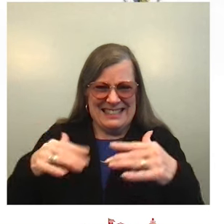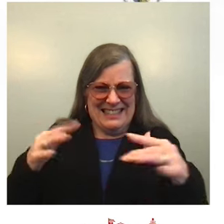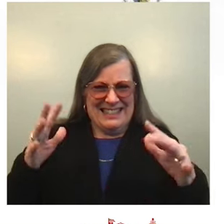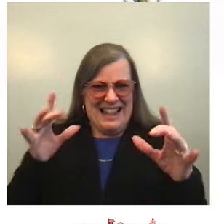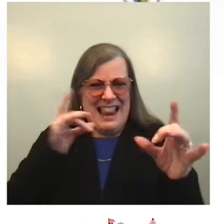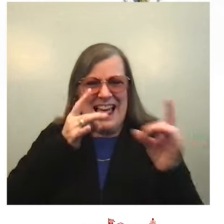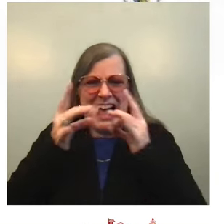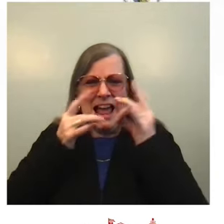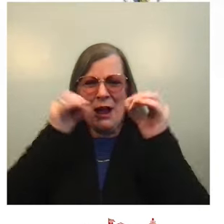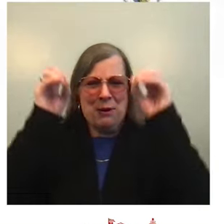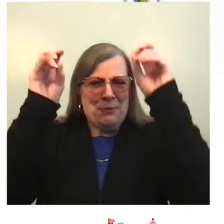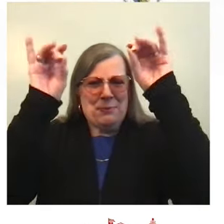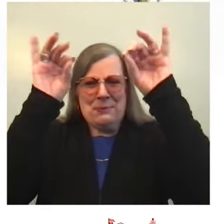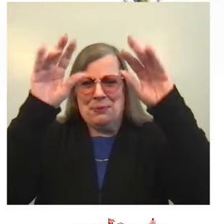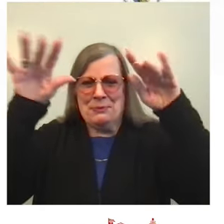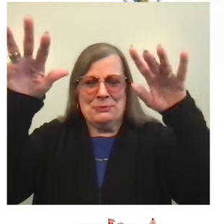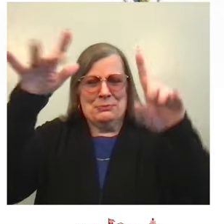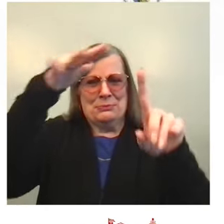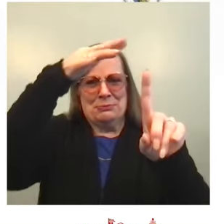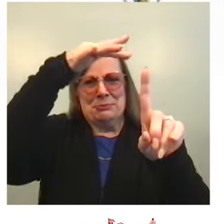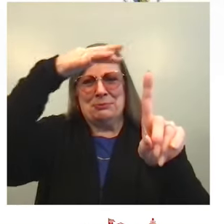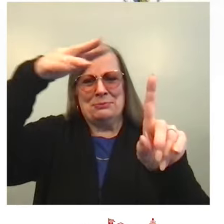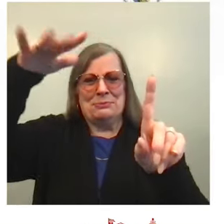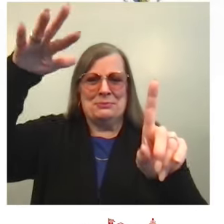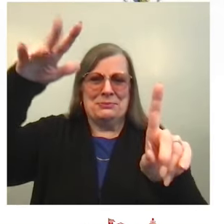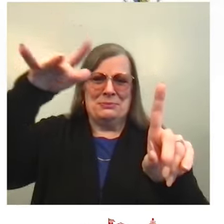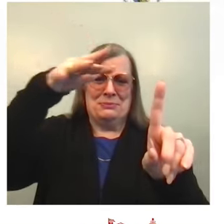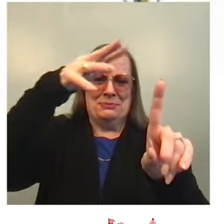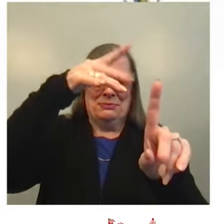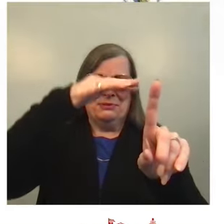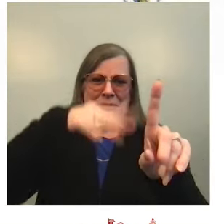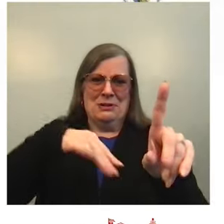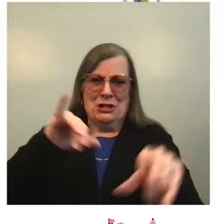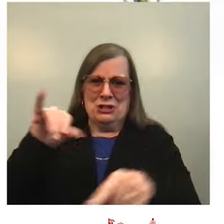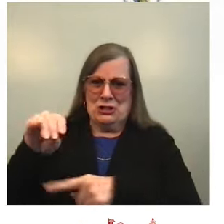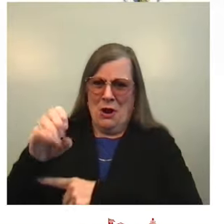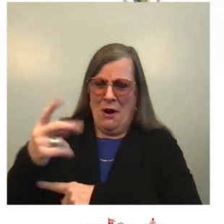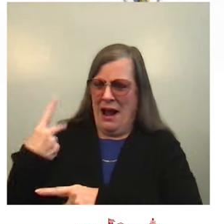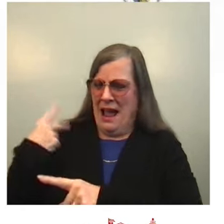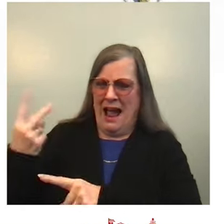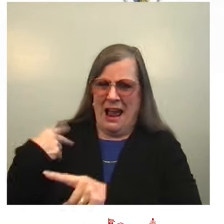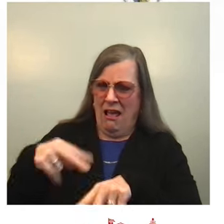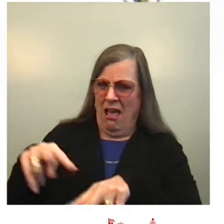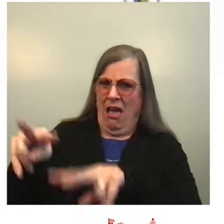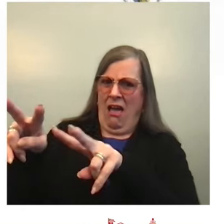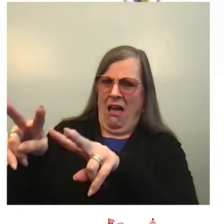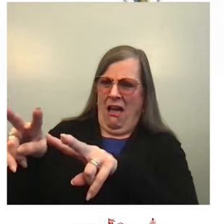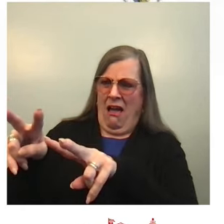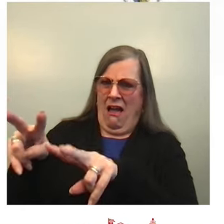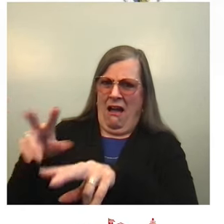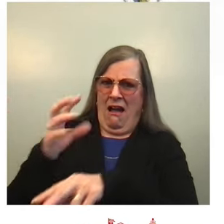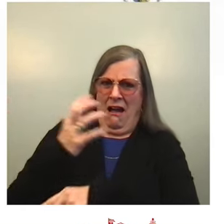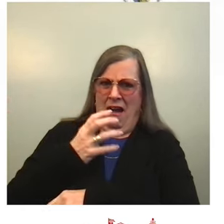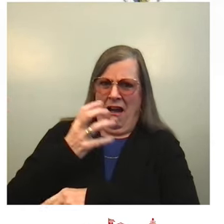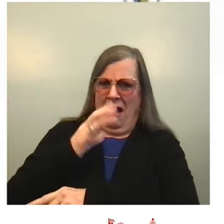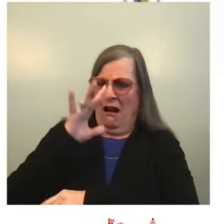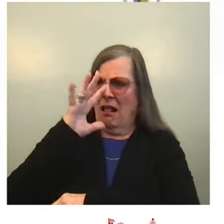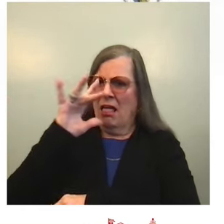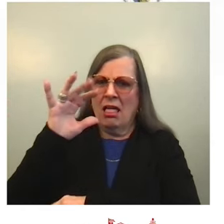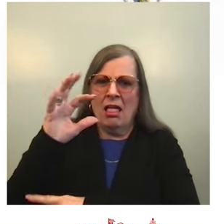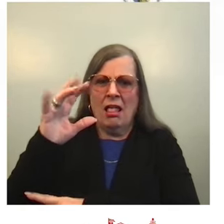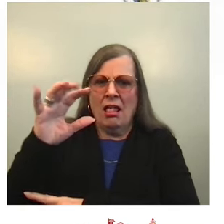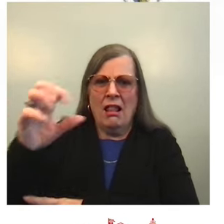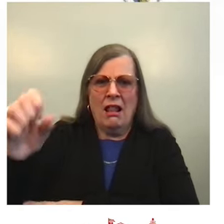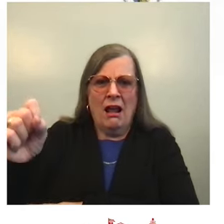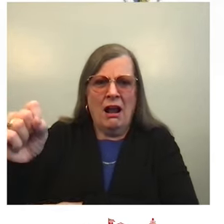You know, when Joe and I saw that last night, I mean, we were just, like, mesmerized, you know, to see that Christmas tree, and I'm